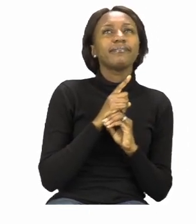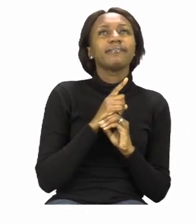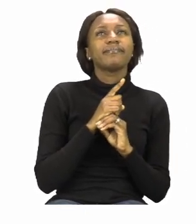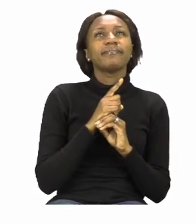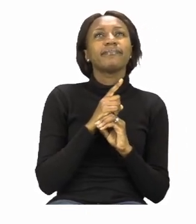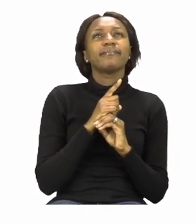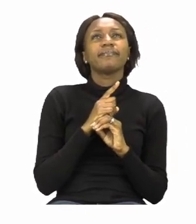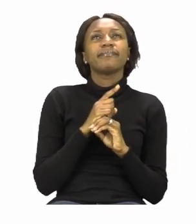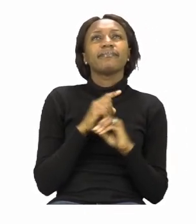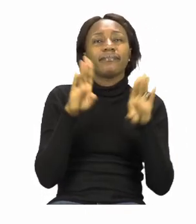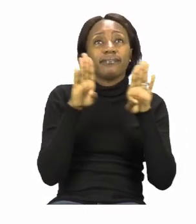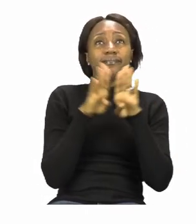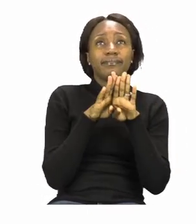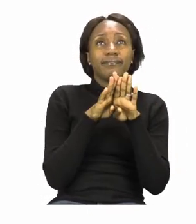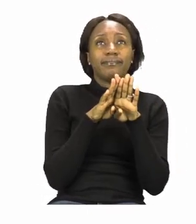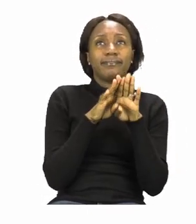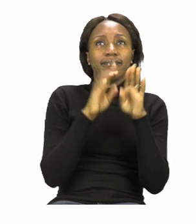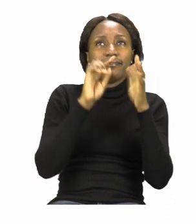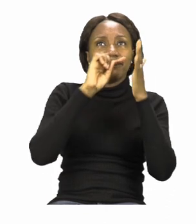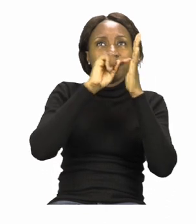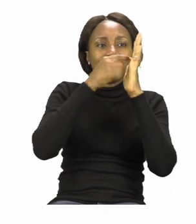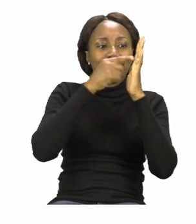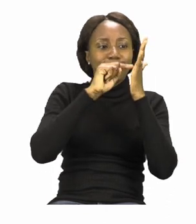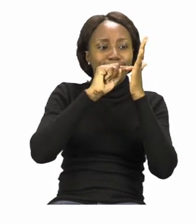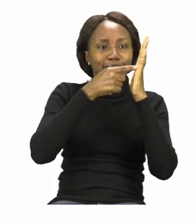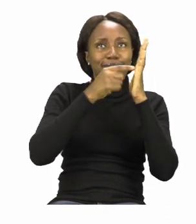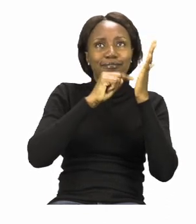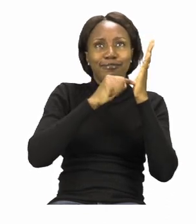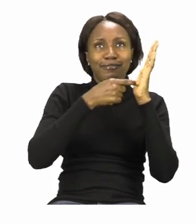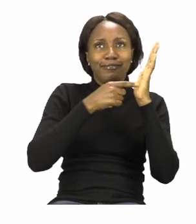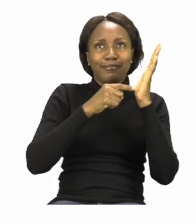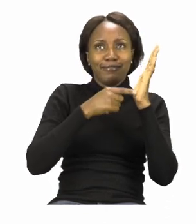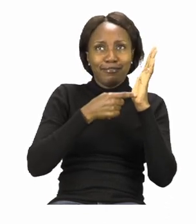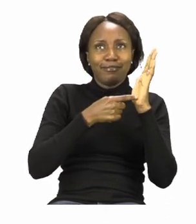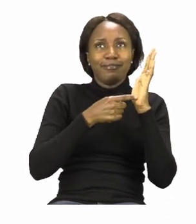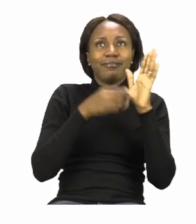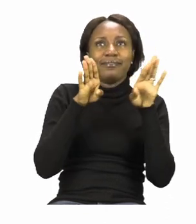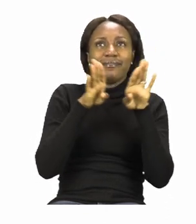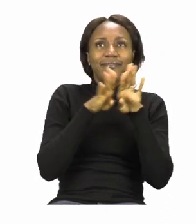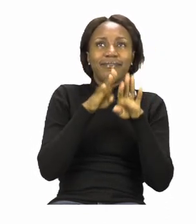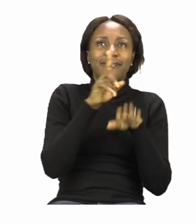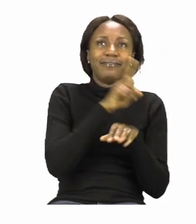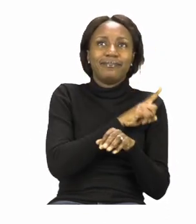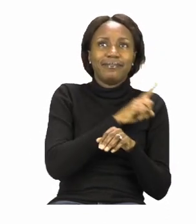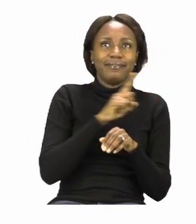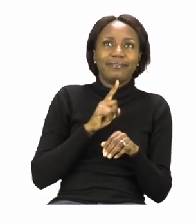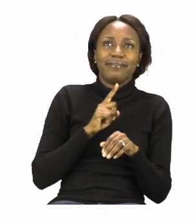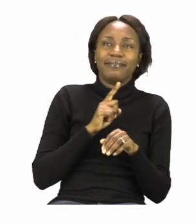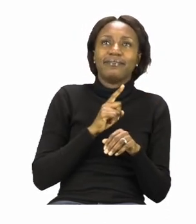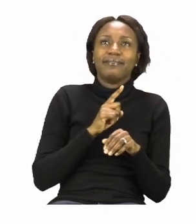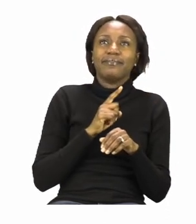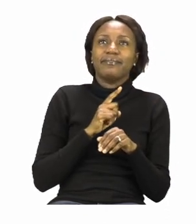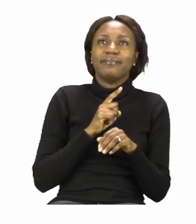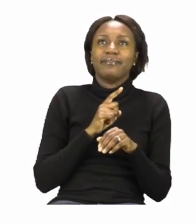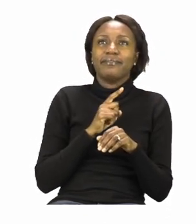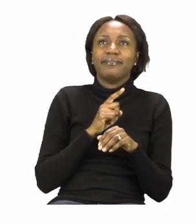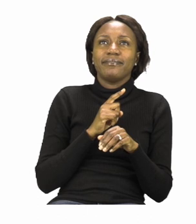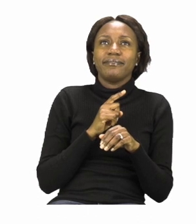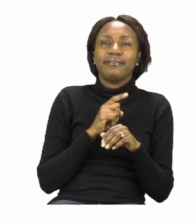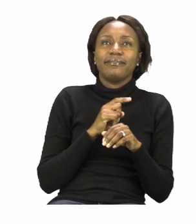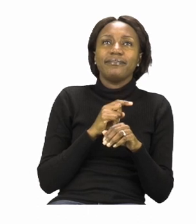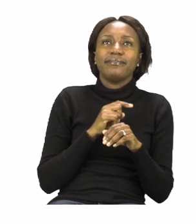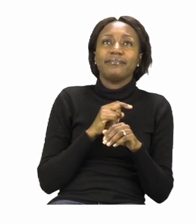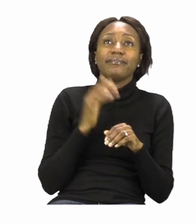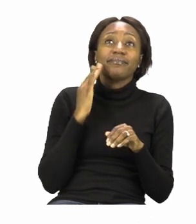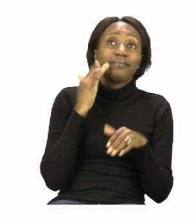dots in the die that add up to 11. After that, we are